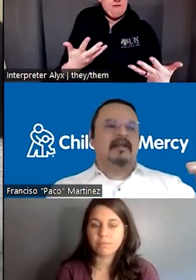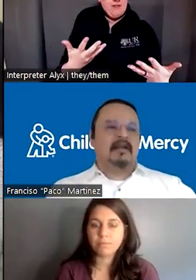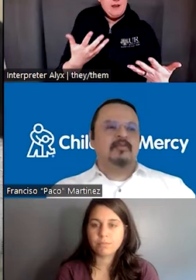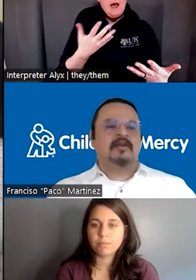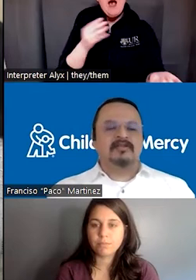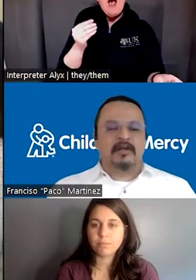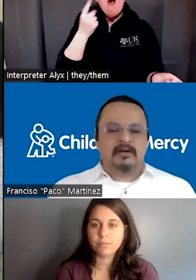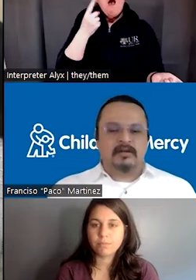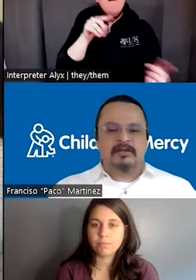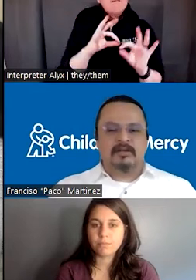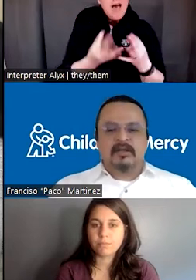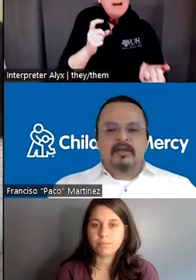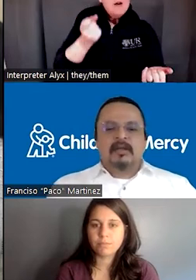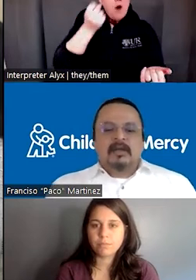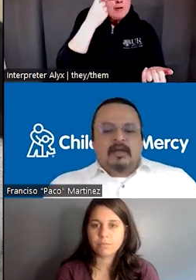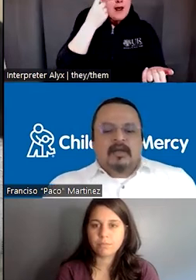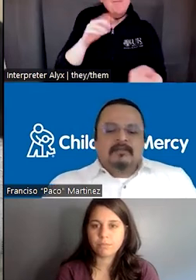not only the language, but also the culture.